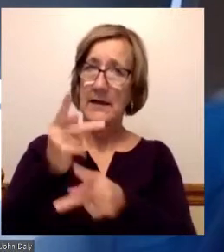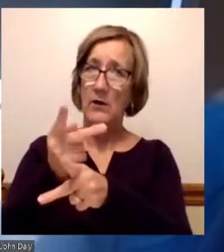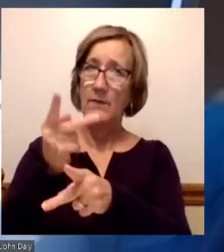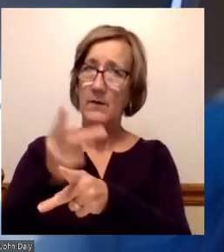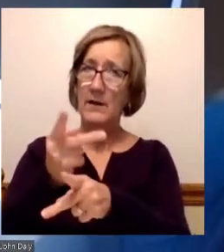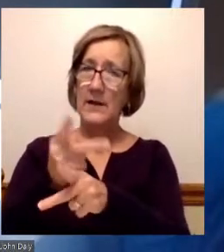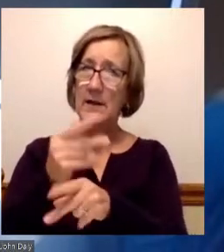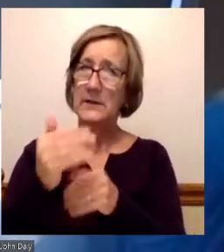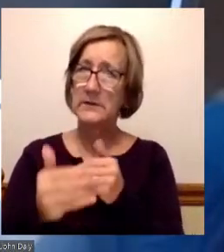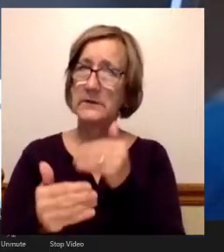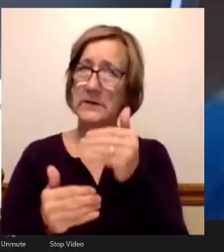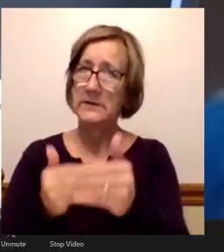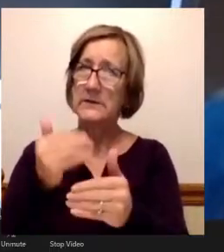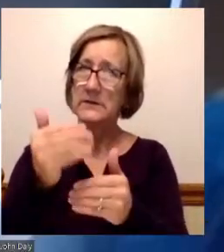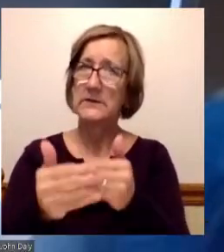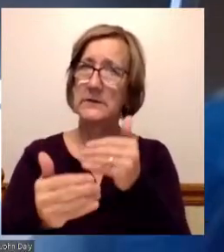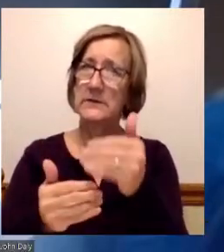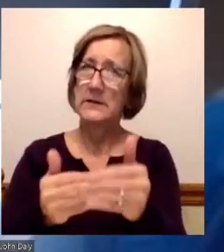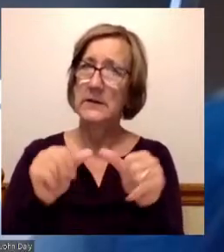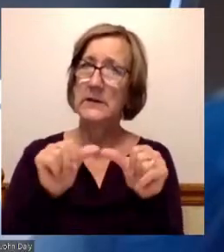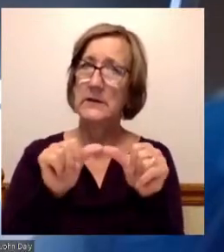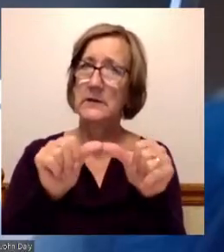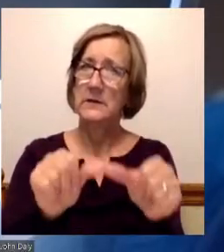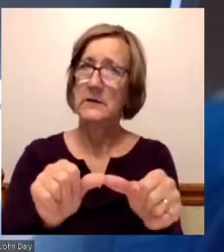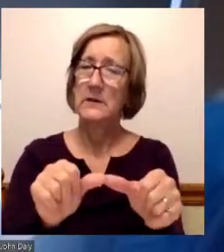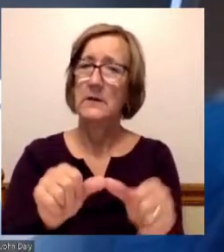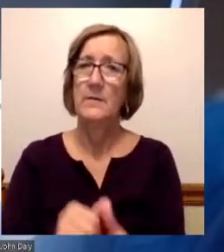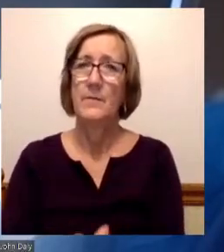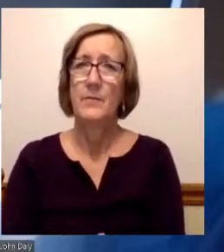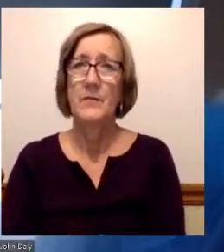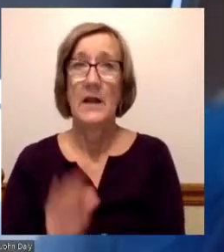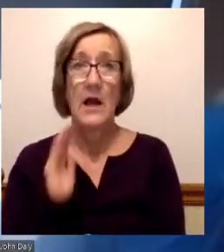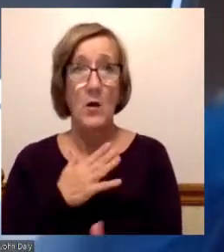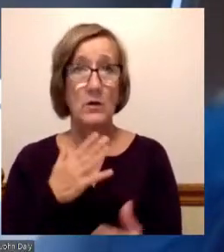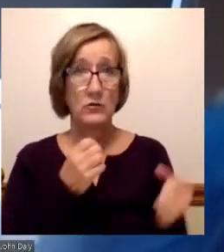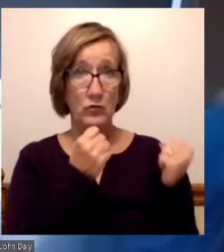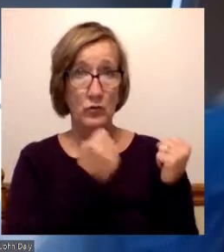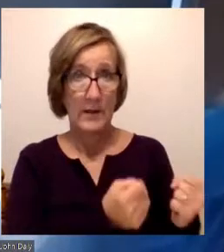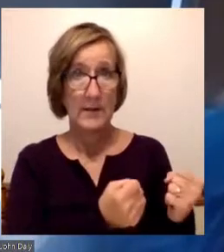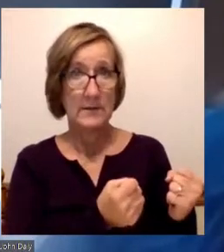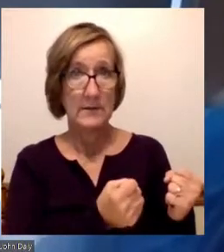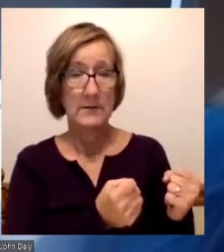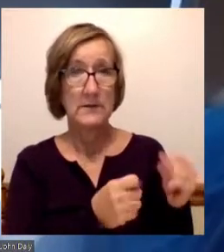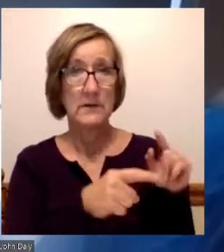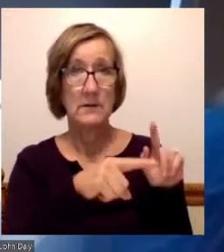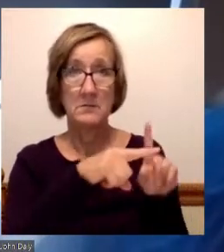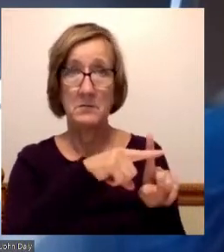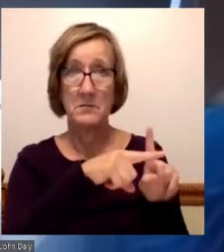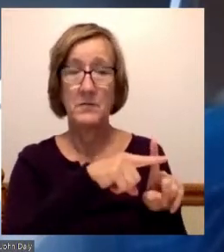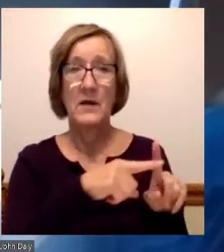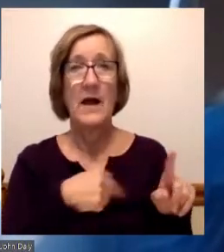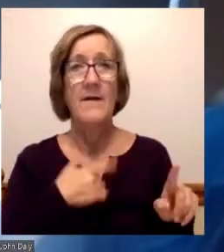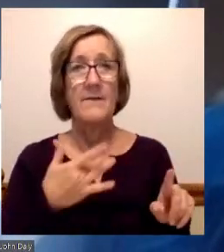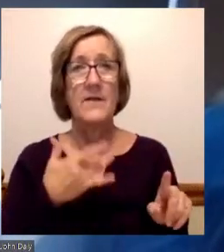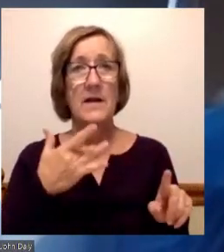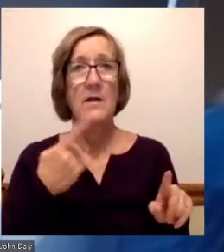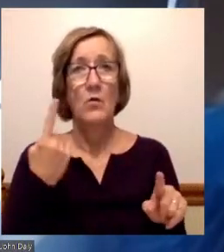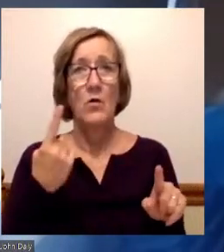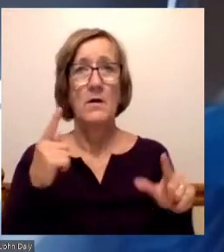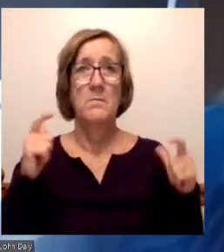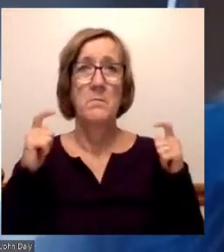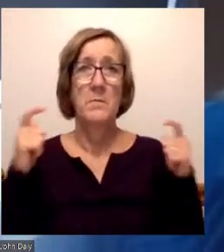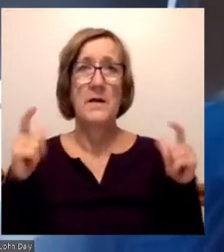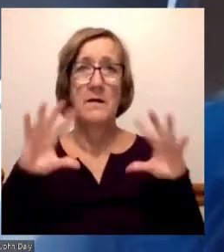consistently. As far as our strengths, I think we're one family. We're one large